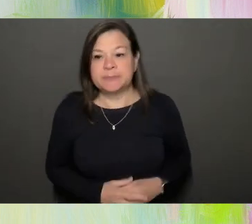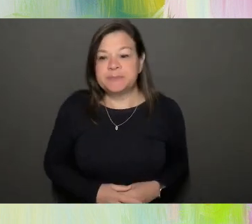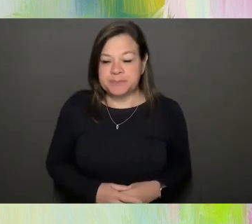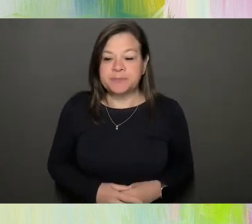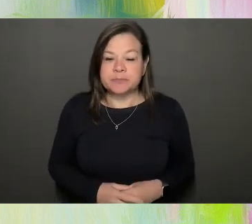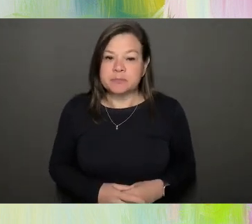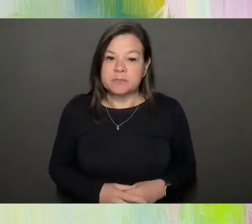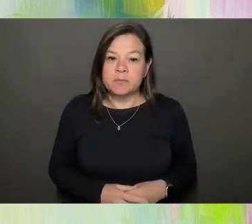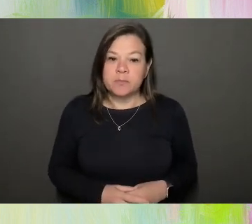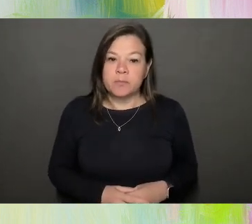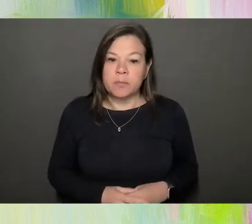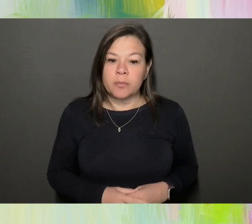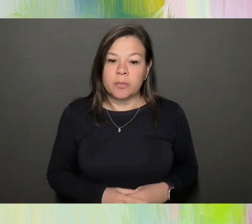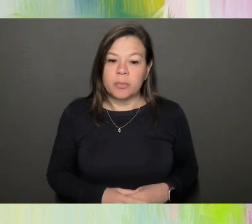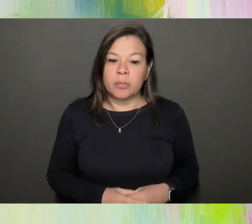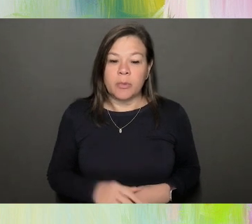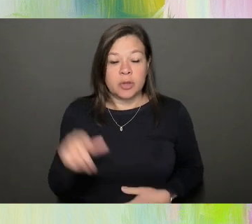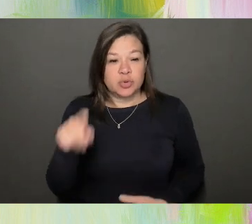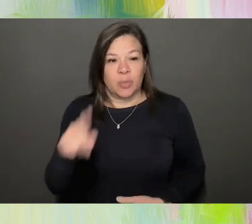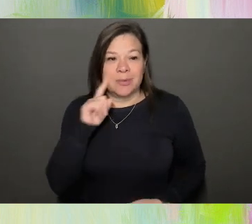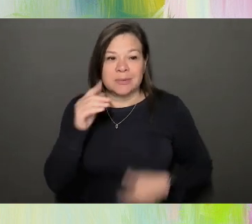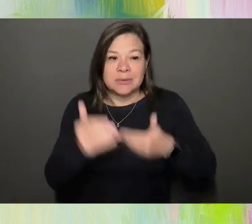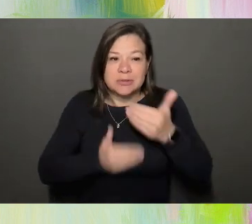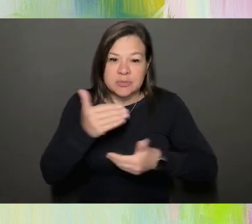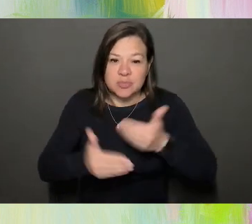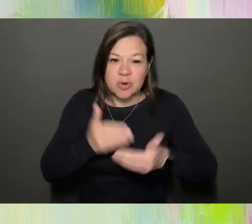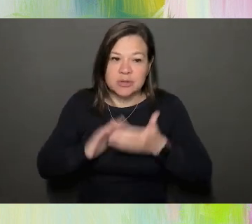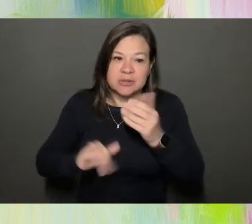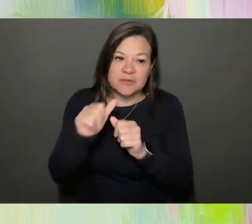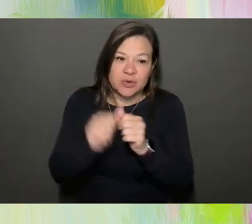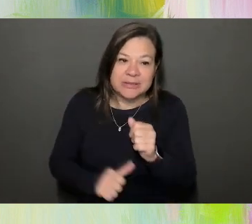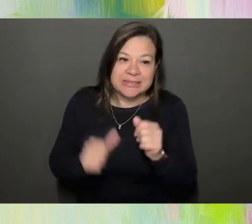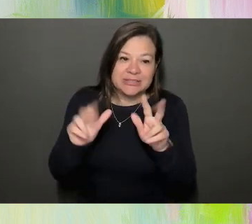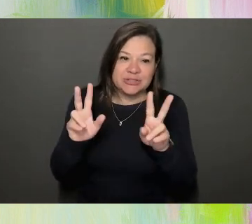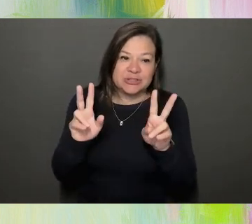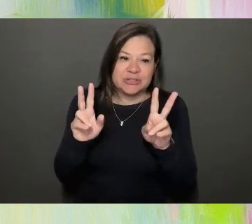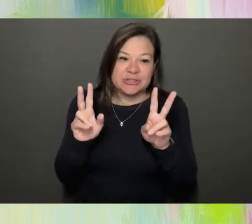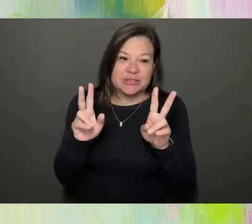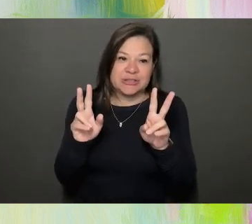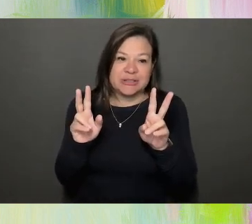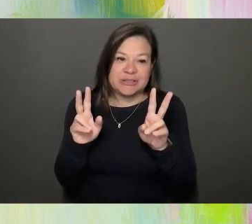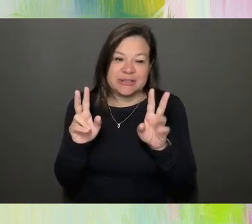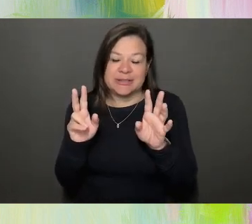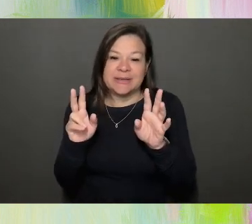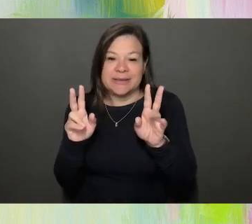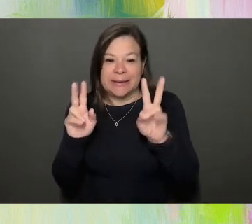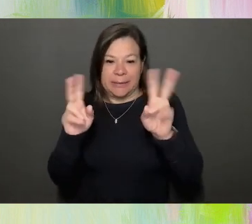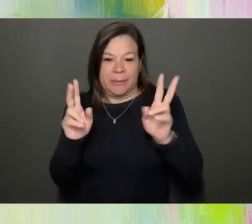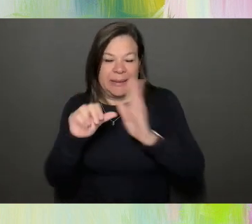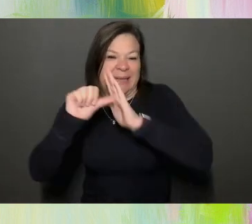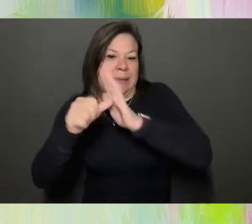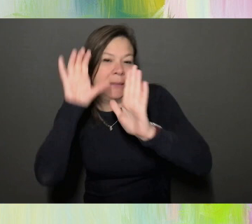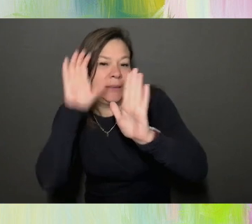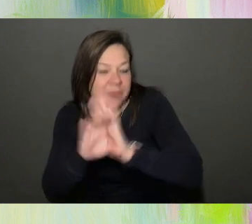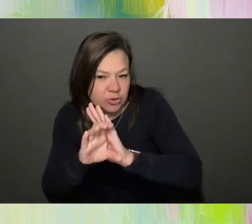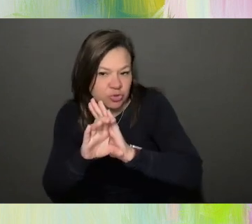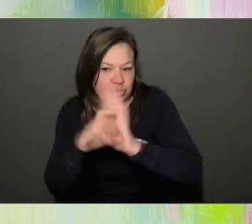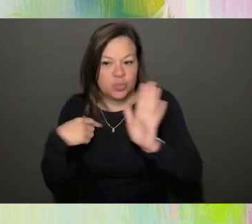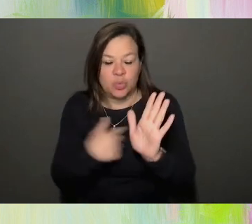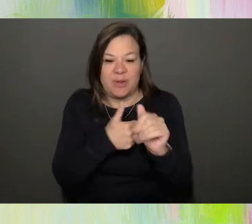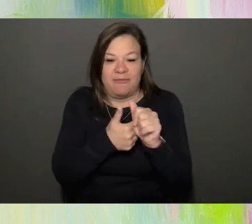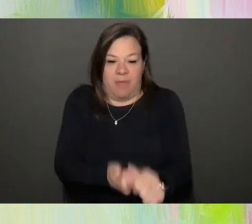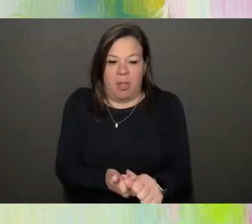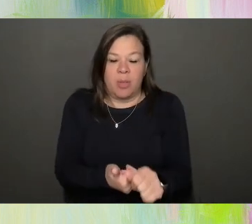through like in a process for each image where we do, you know, we follow this, this, this